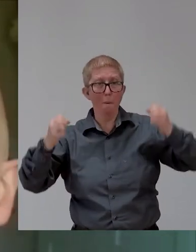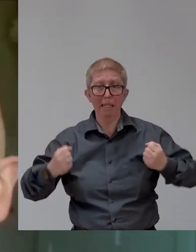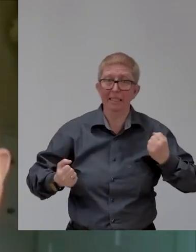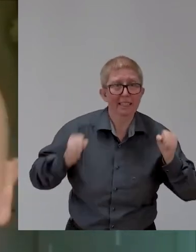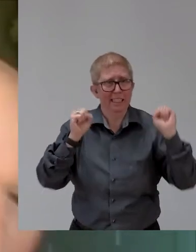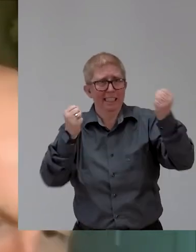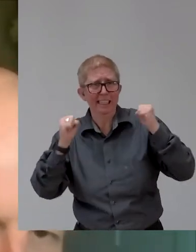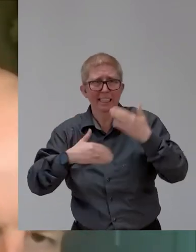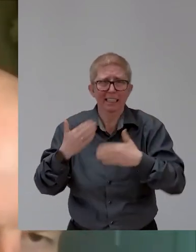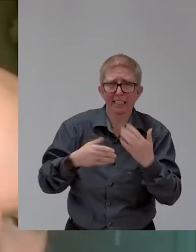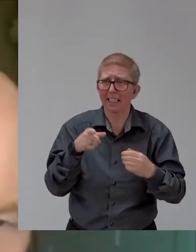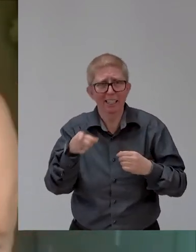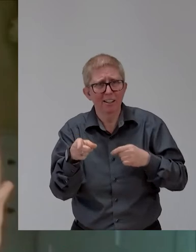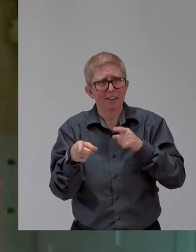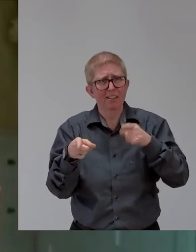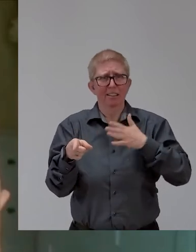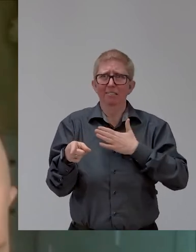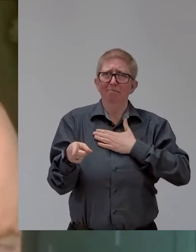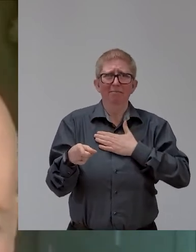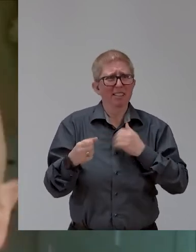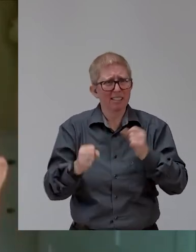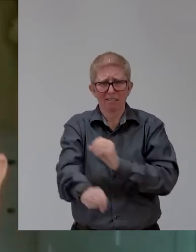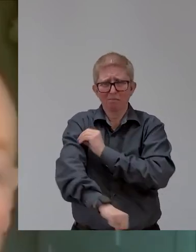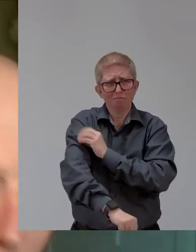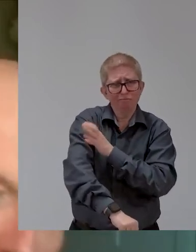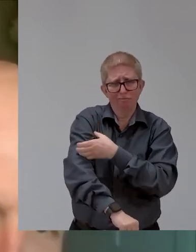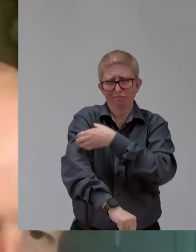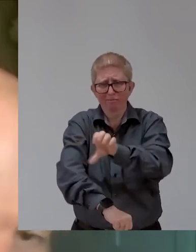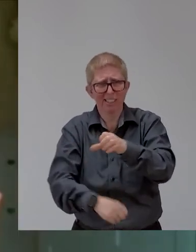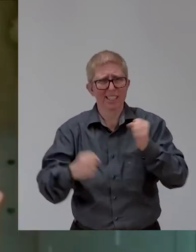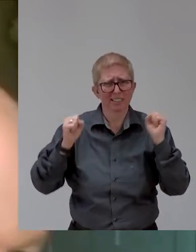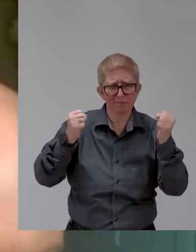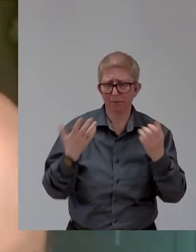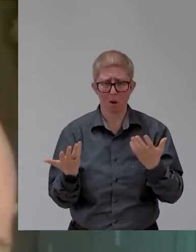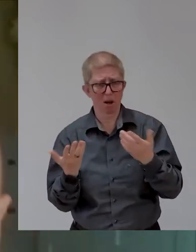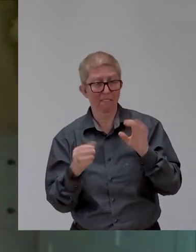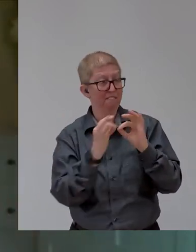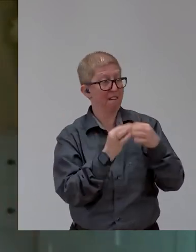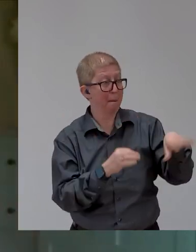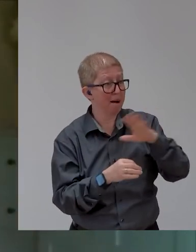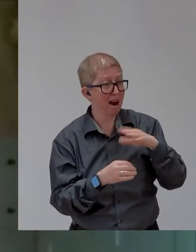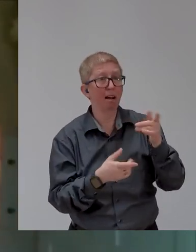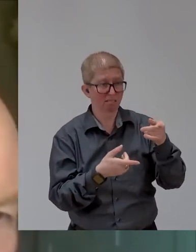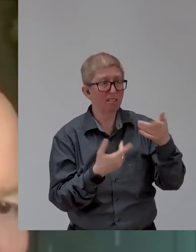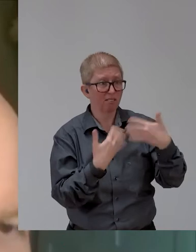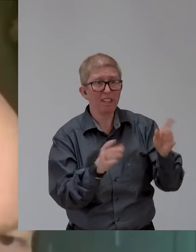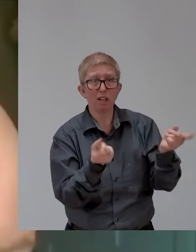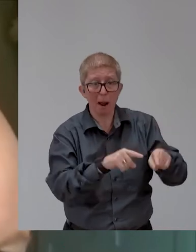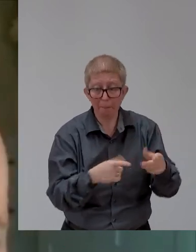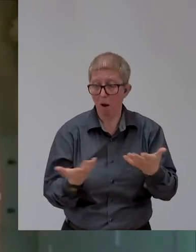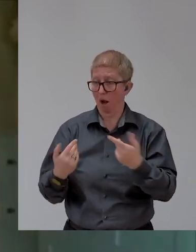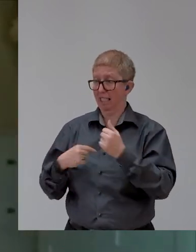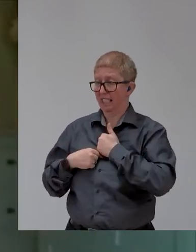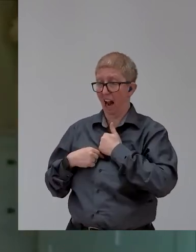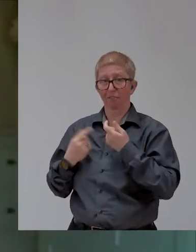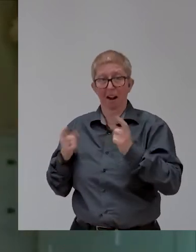that half your family are disabled. It might not have been you, or it could have been your best friend. It could have been anyone, but something probably would jog